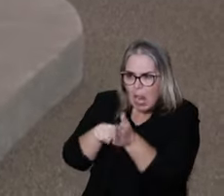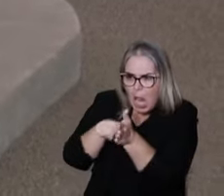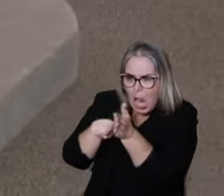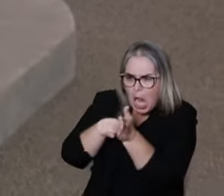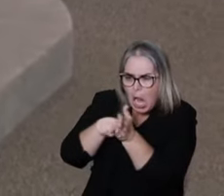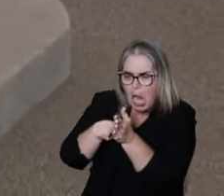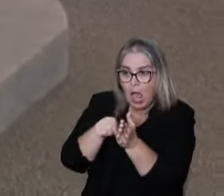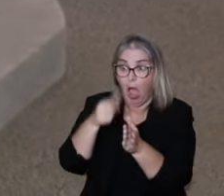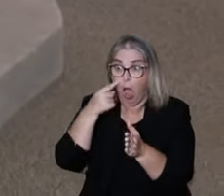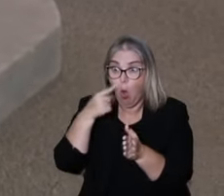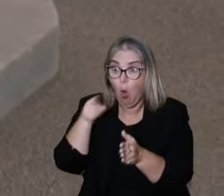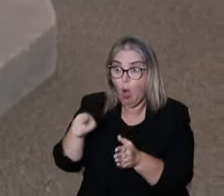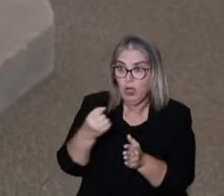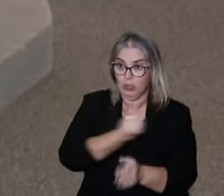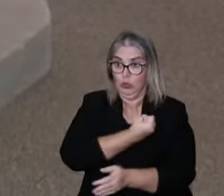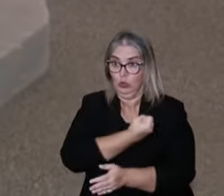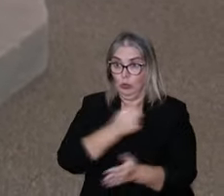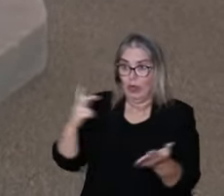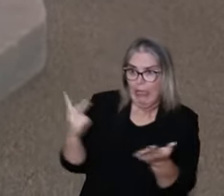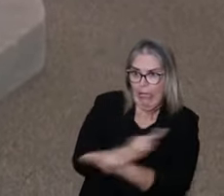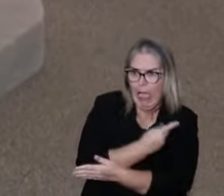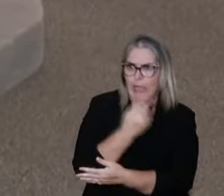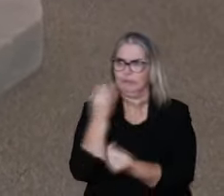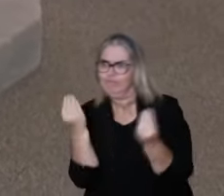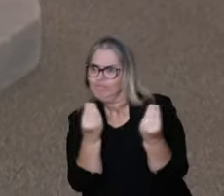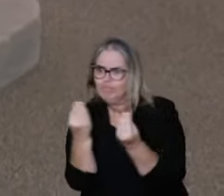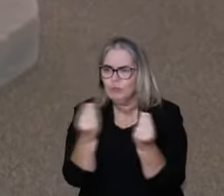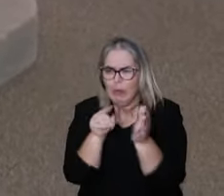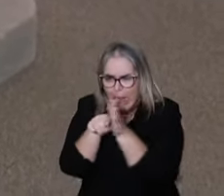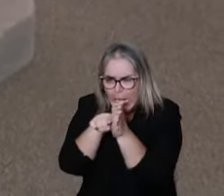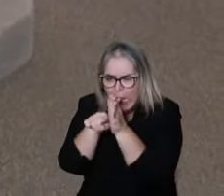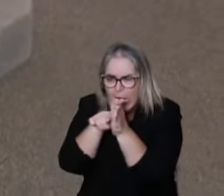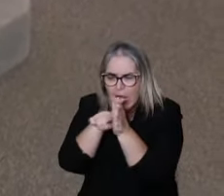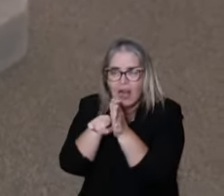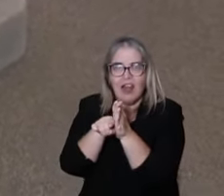The lab tests. So if you have some alteration.